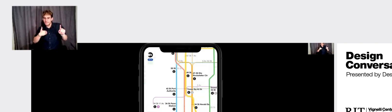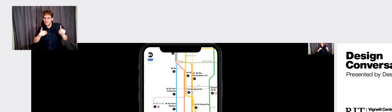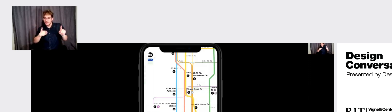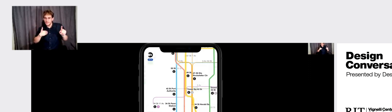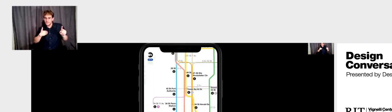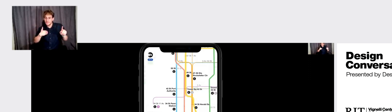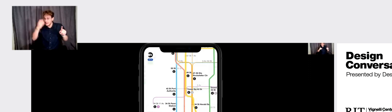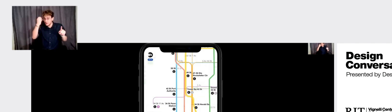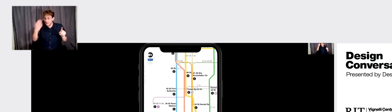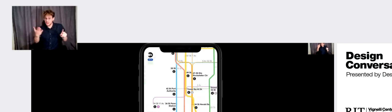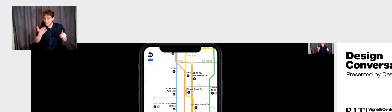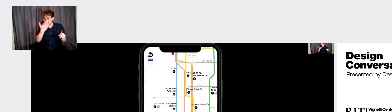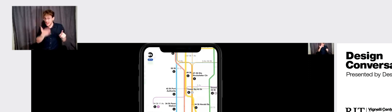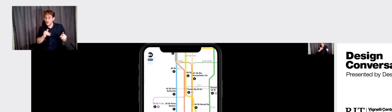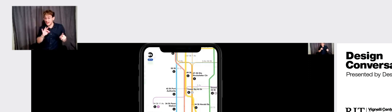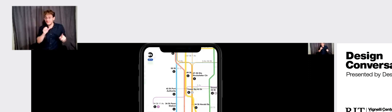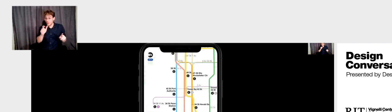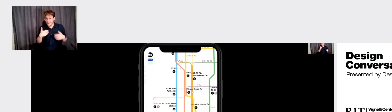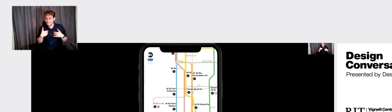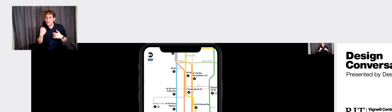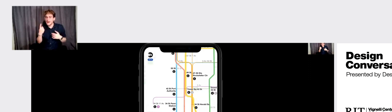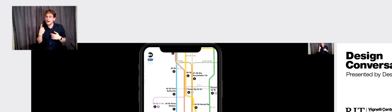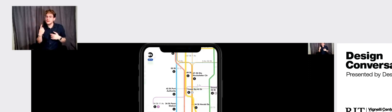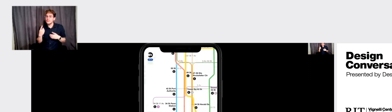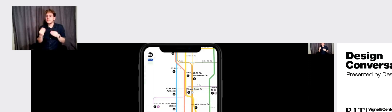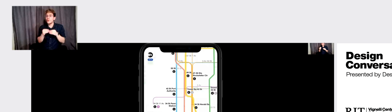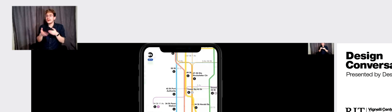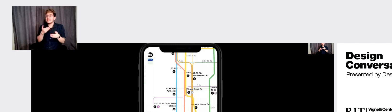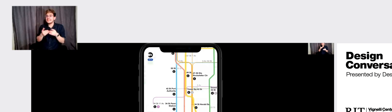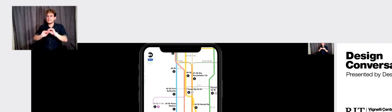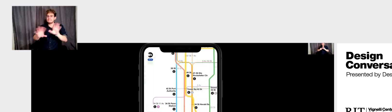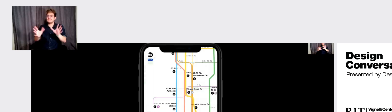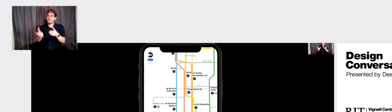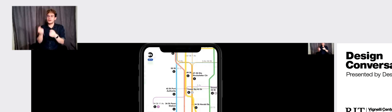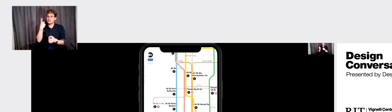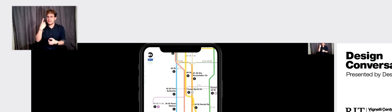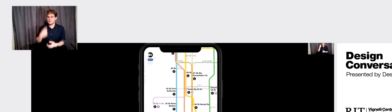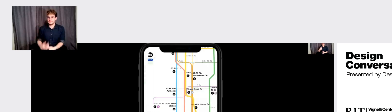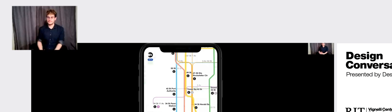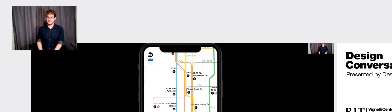it's there, but it just highlighted and make it a little easier to understand and to see and to read.